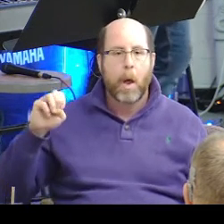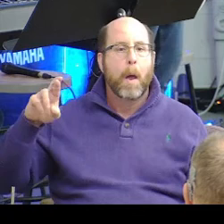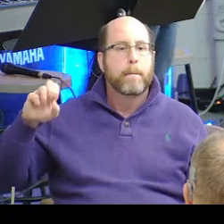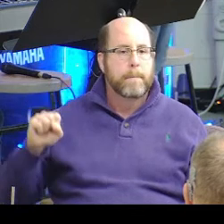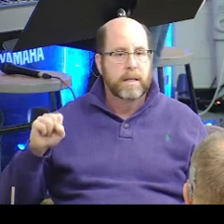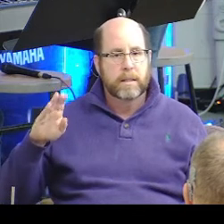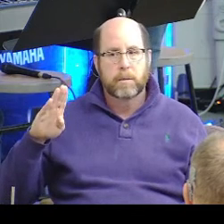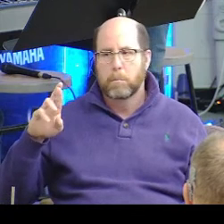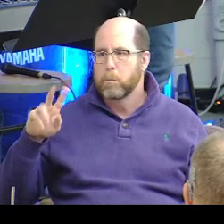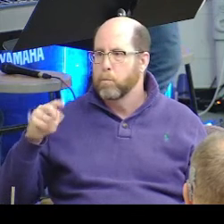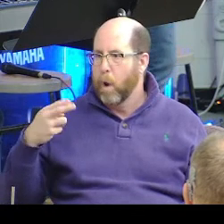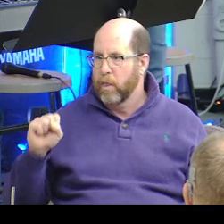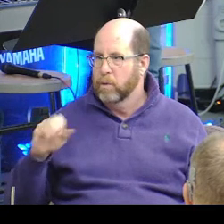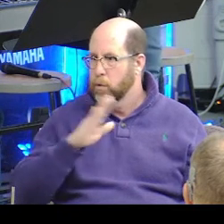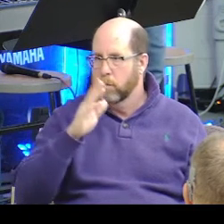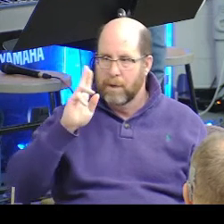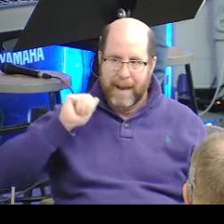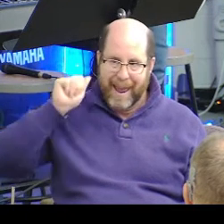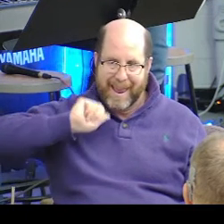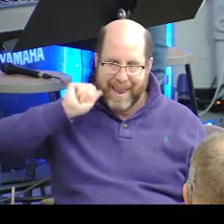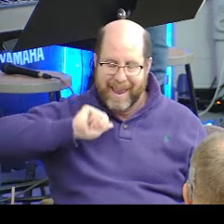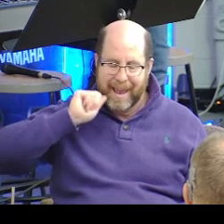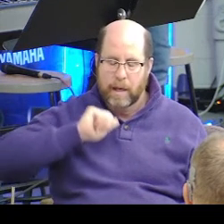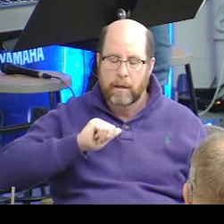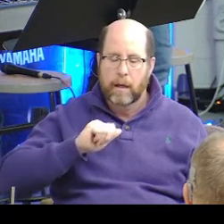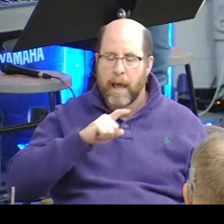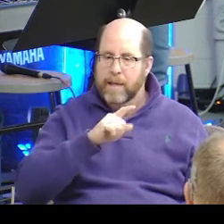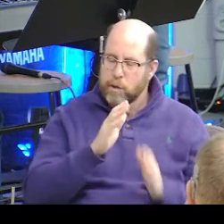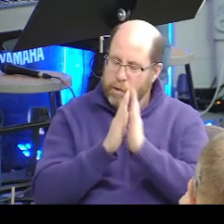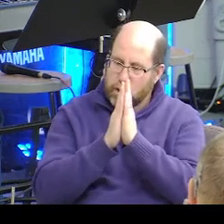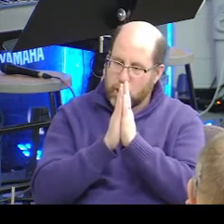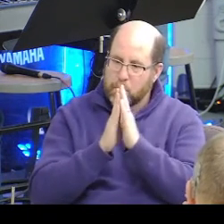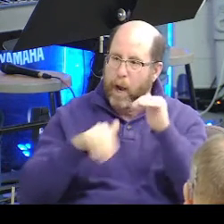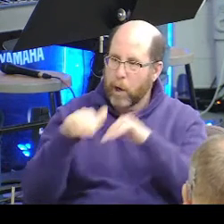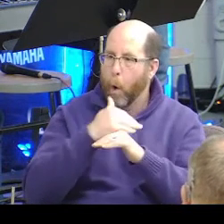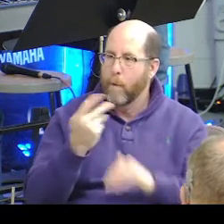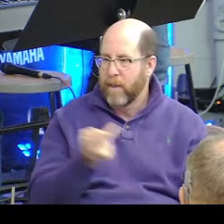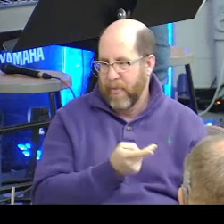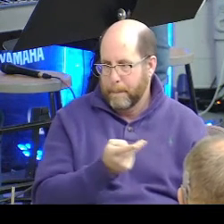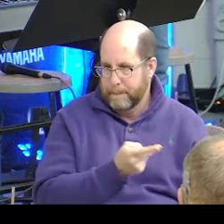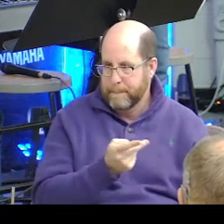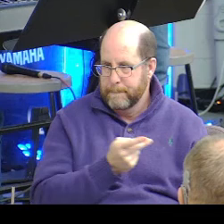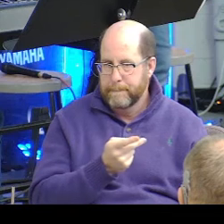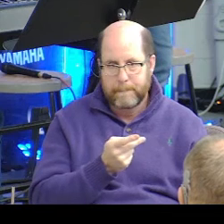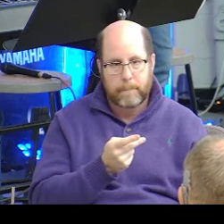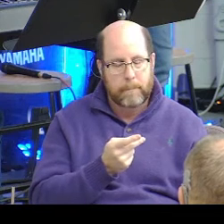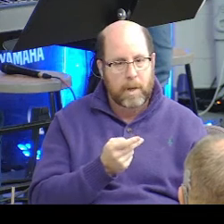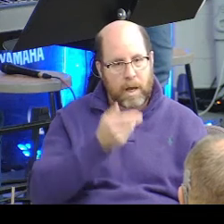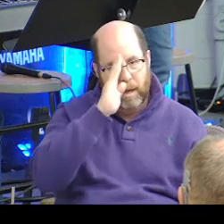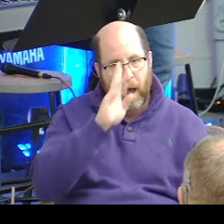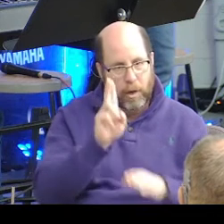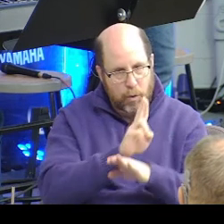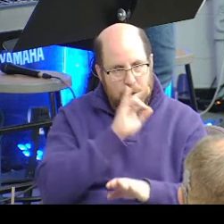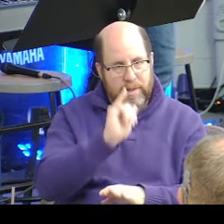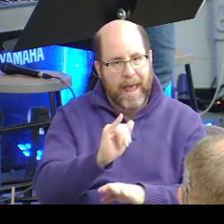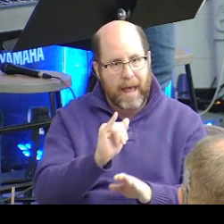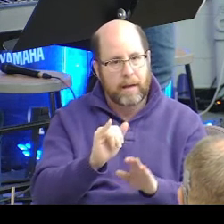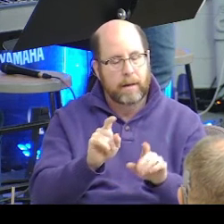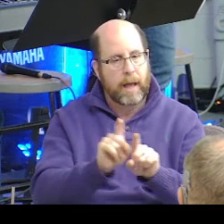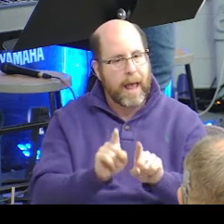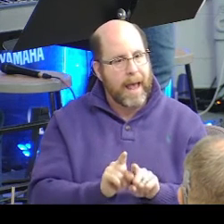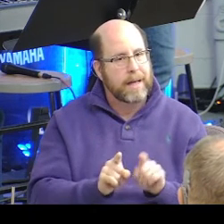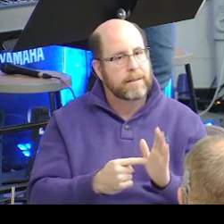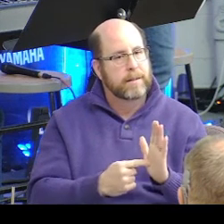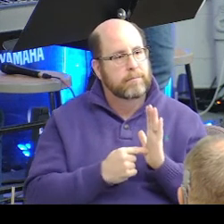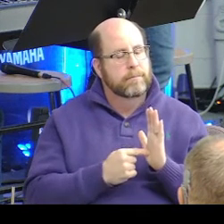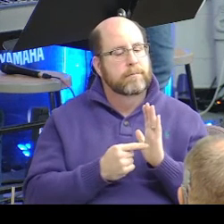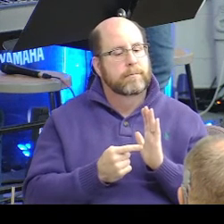Taylor's aunt is there. Catherine is praying over them. And it just, God used that as a, as a, as a moment to